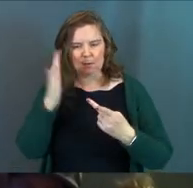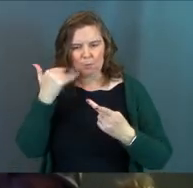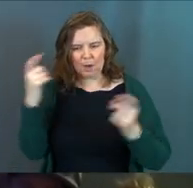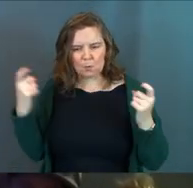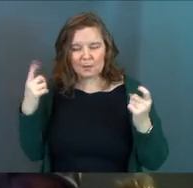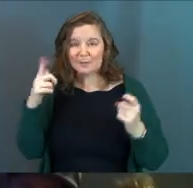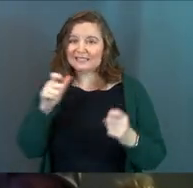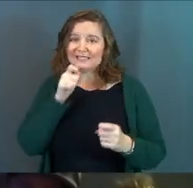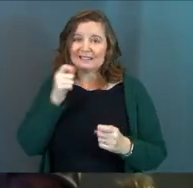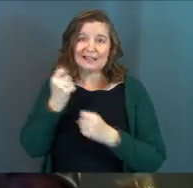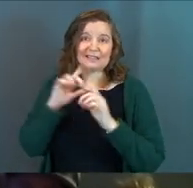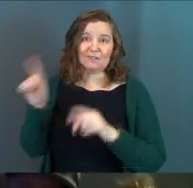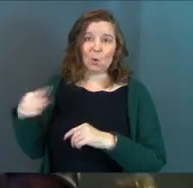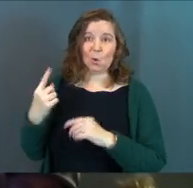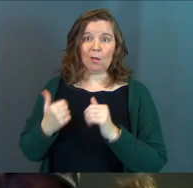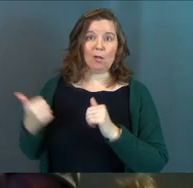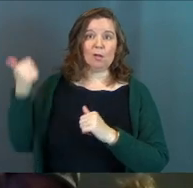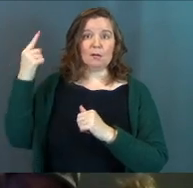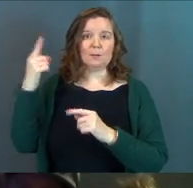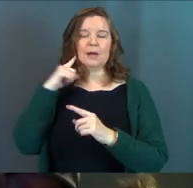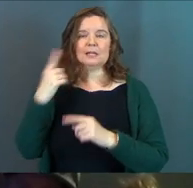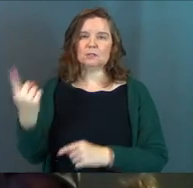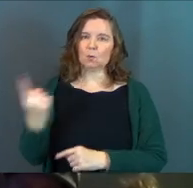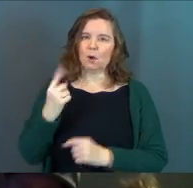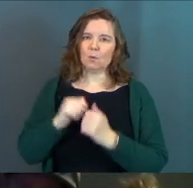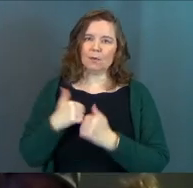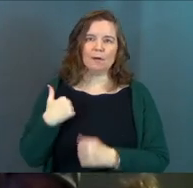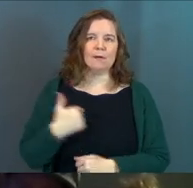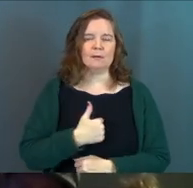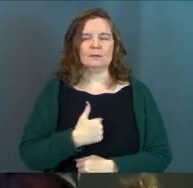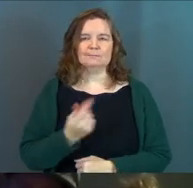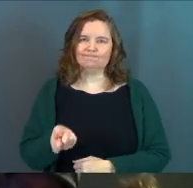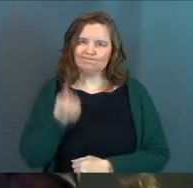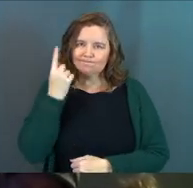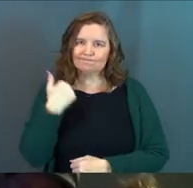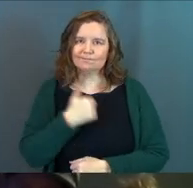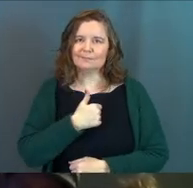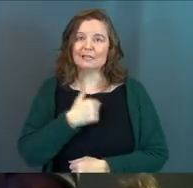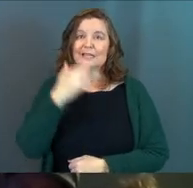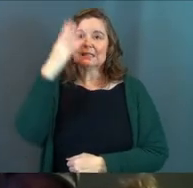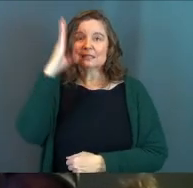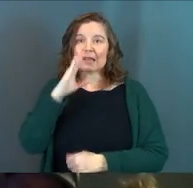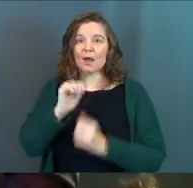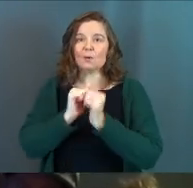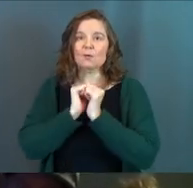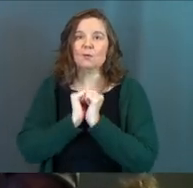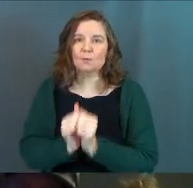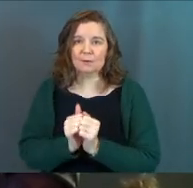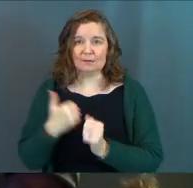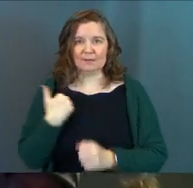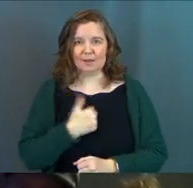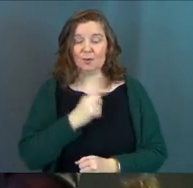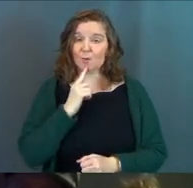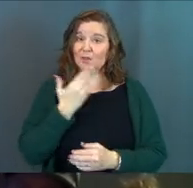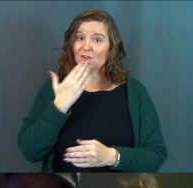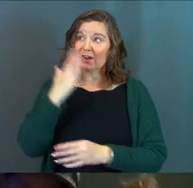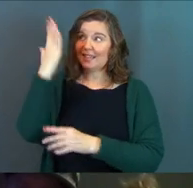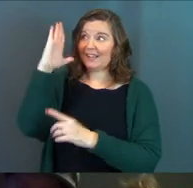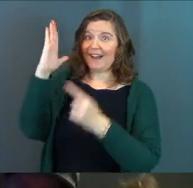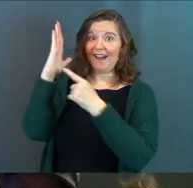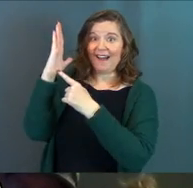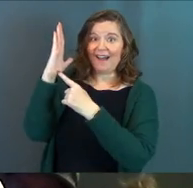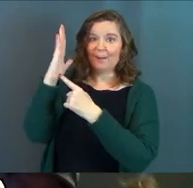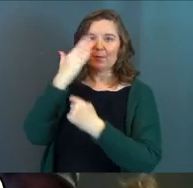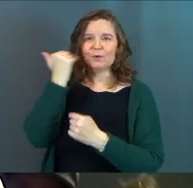Because he's not just a Savior, he's one of us. Jesus Christ is Emmanuel, God with us. We're really good at the God part,